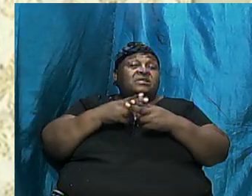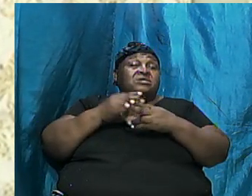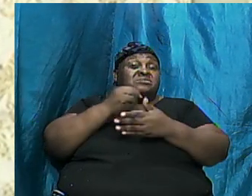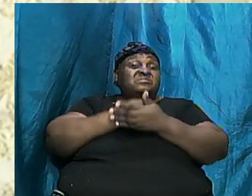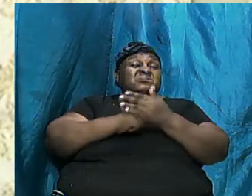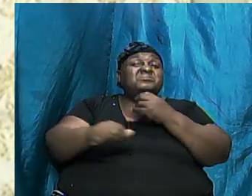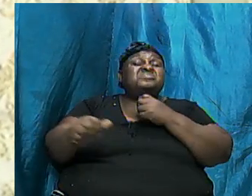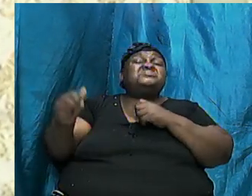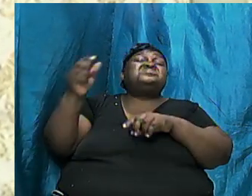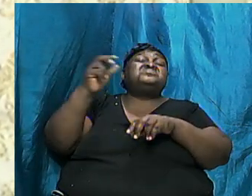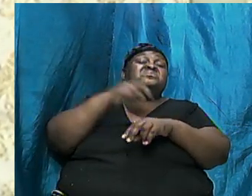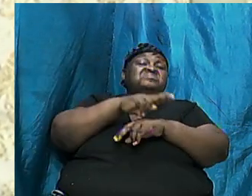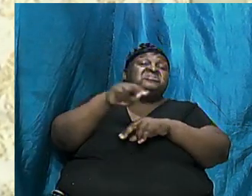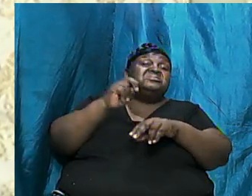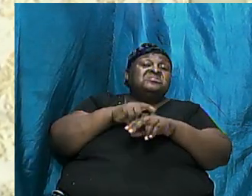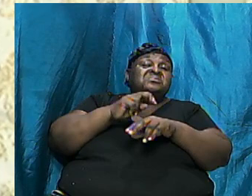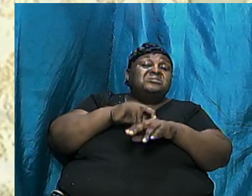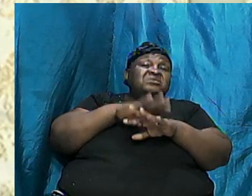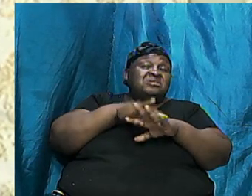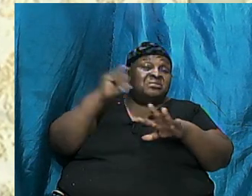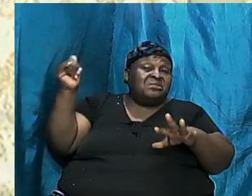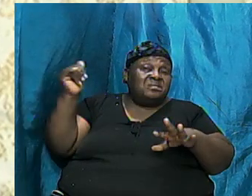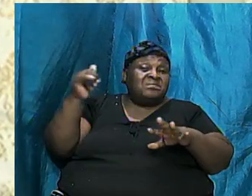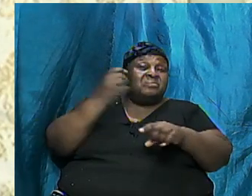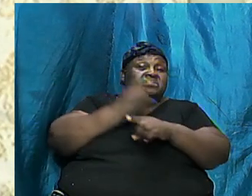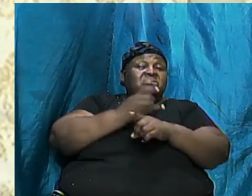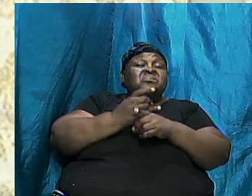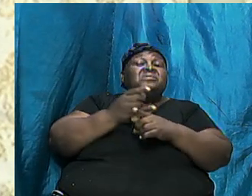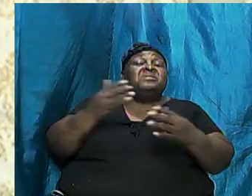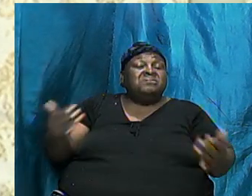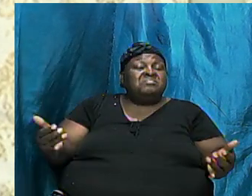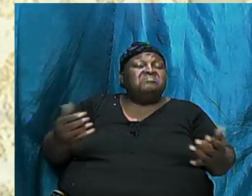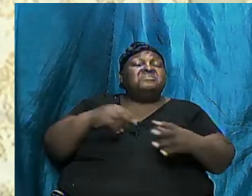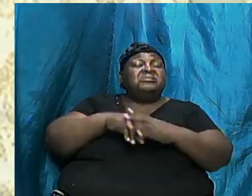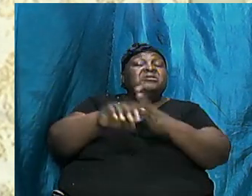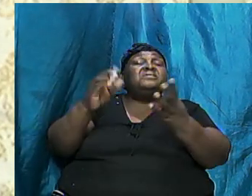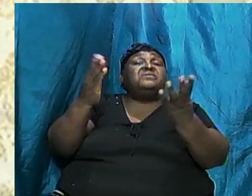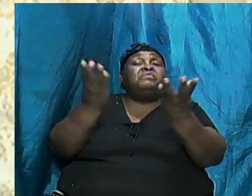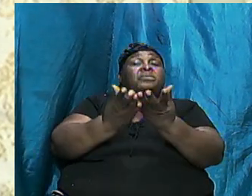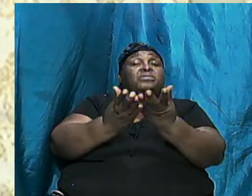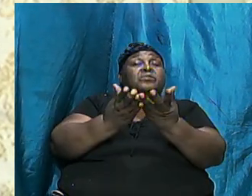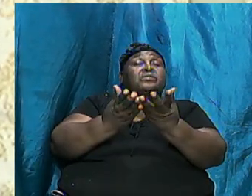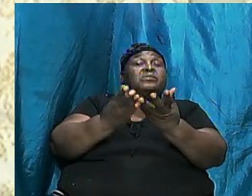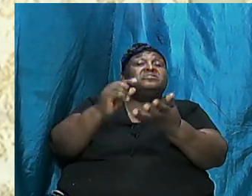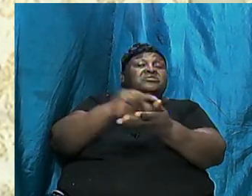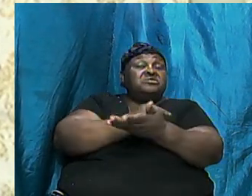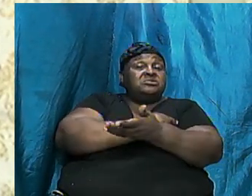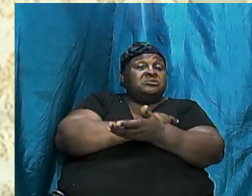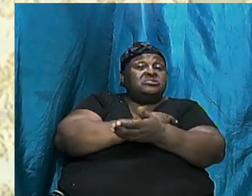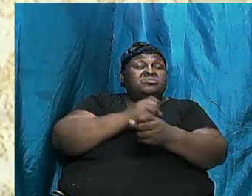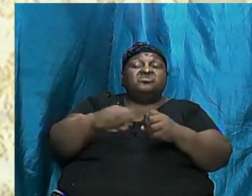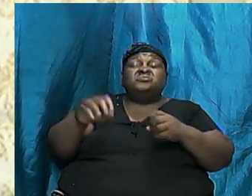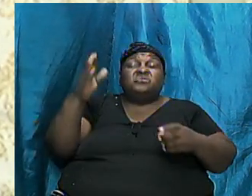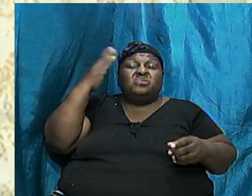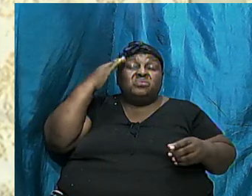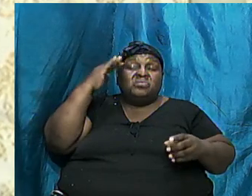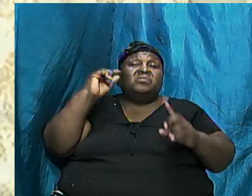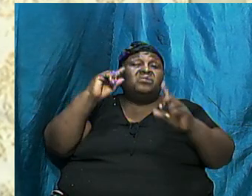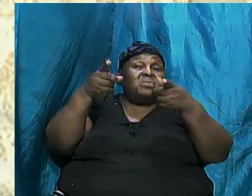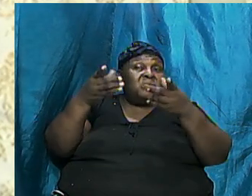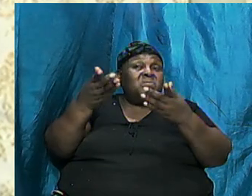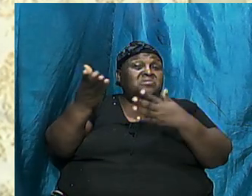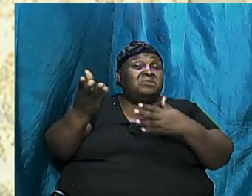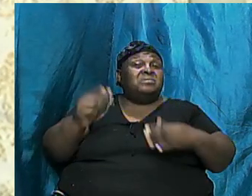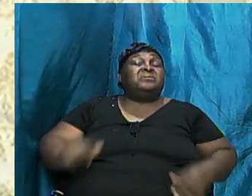called. The names that were right here in the book. And so we can know that they went there. The